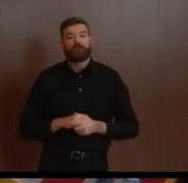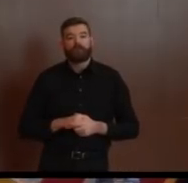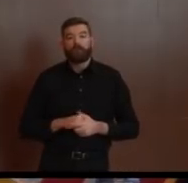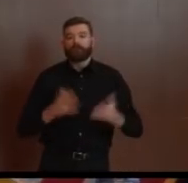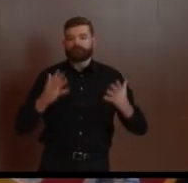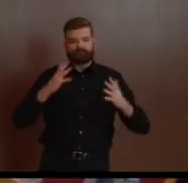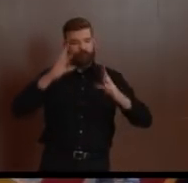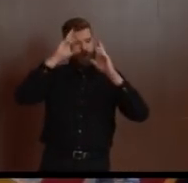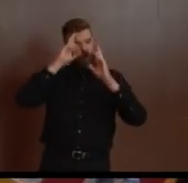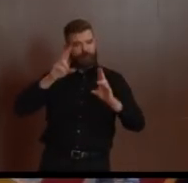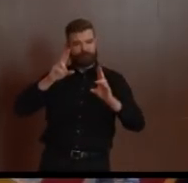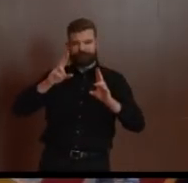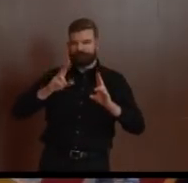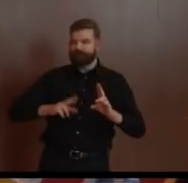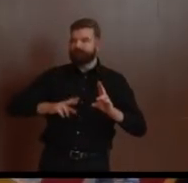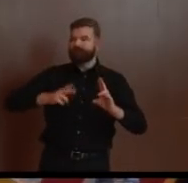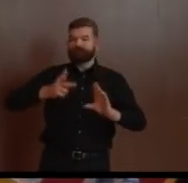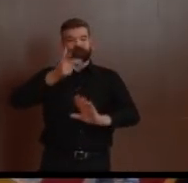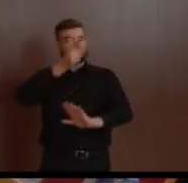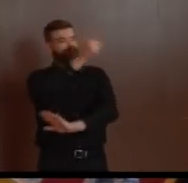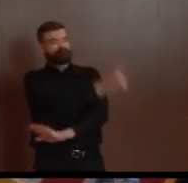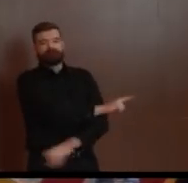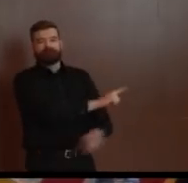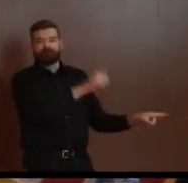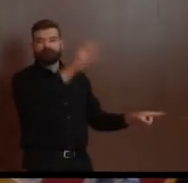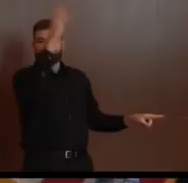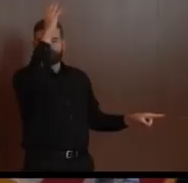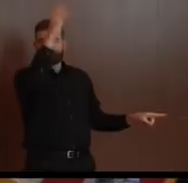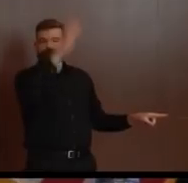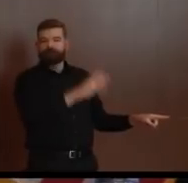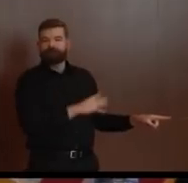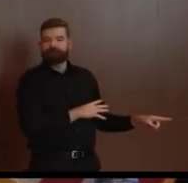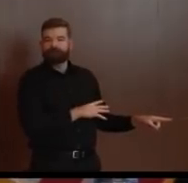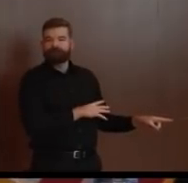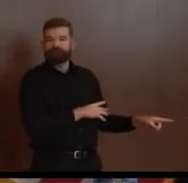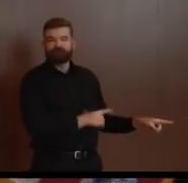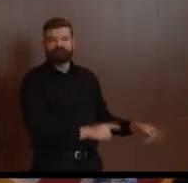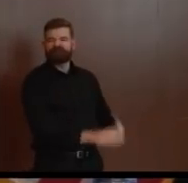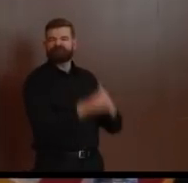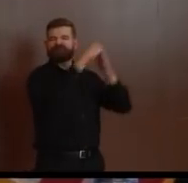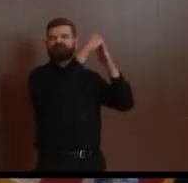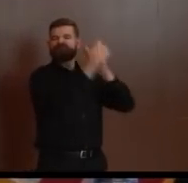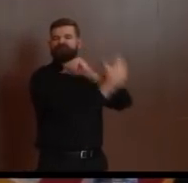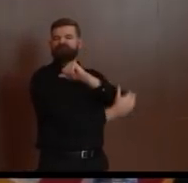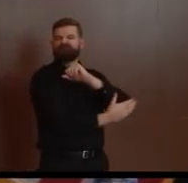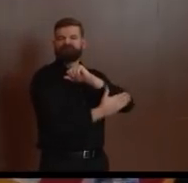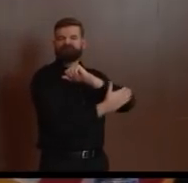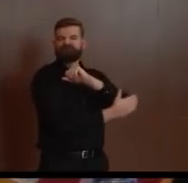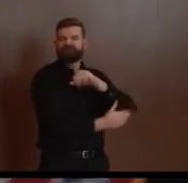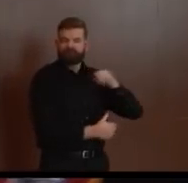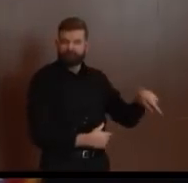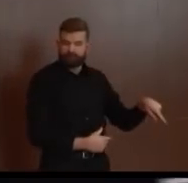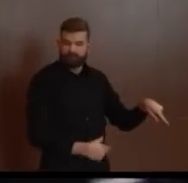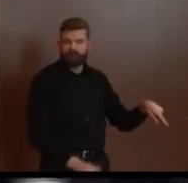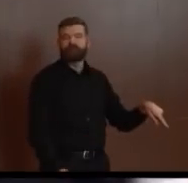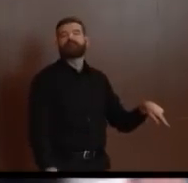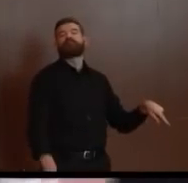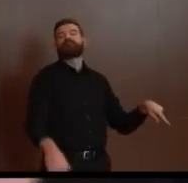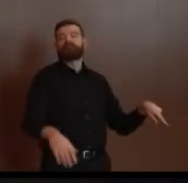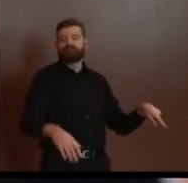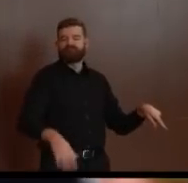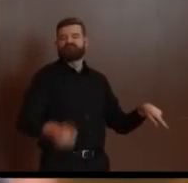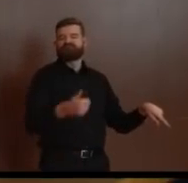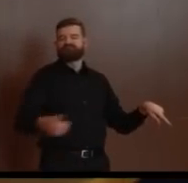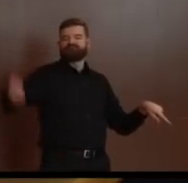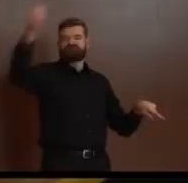I don't know where we'd be without him either, leading the nation in so many fights. Please help me welcome the Attorney General of great state of New Jersey, Gorbier Graywall. Thank you,